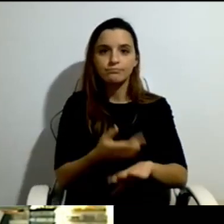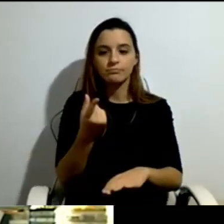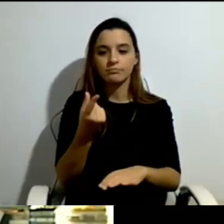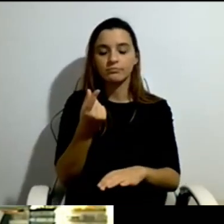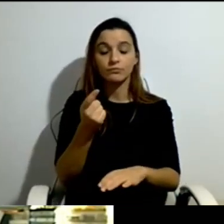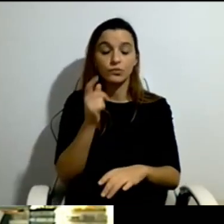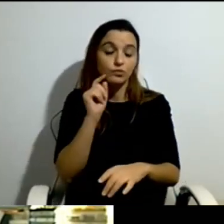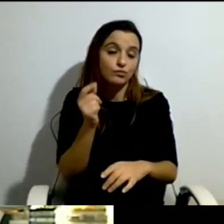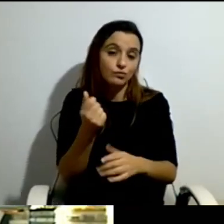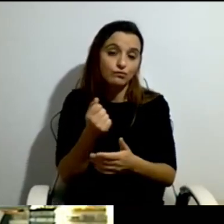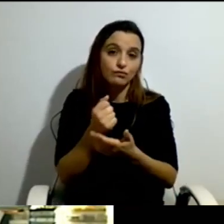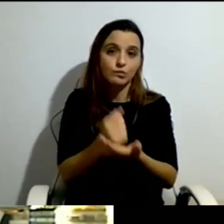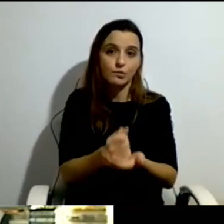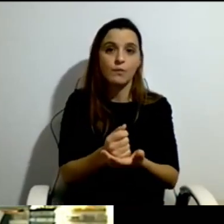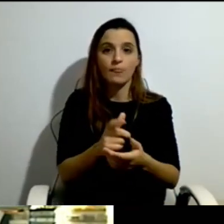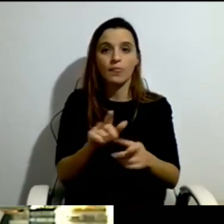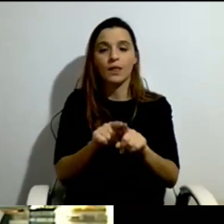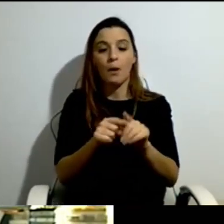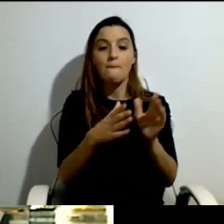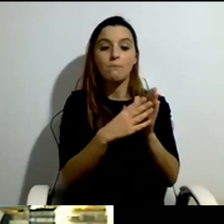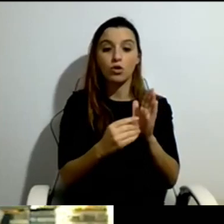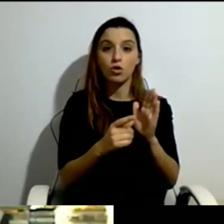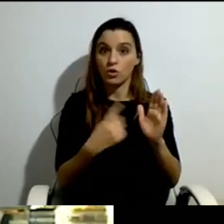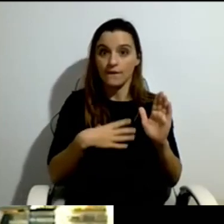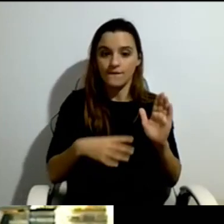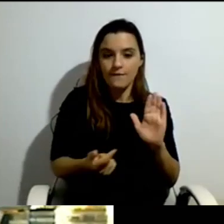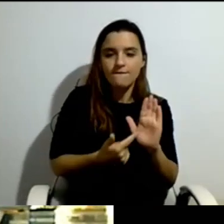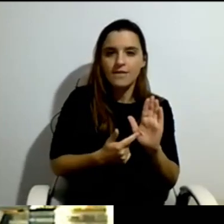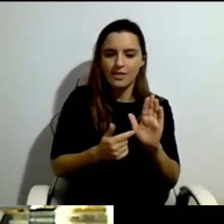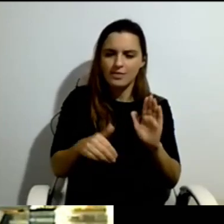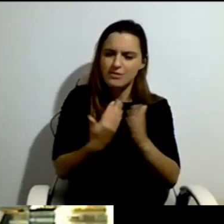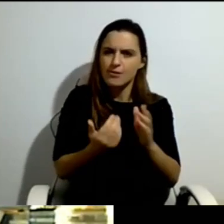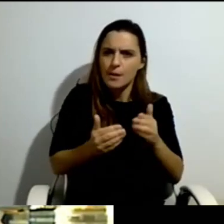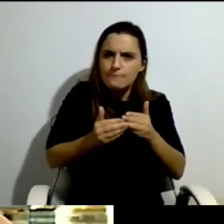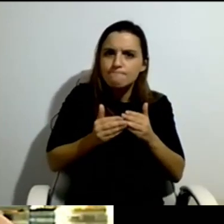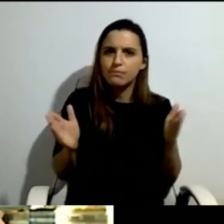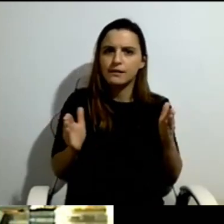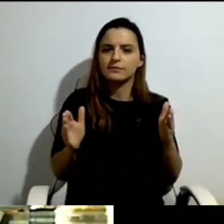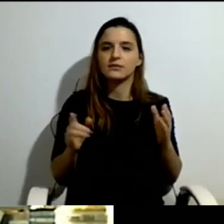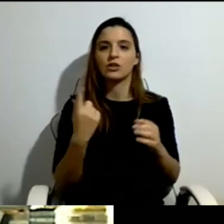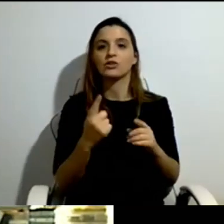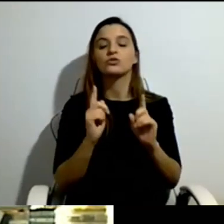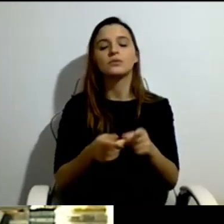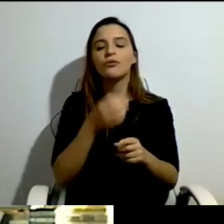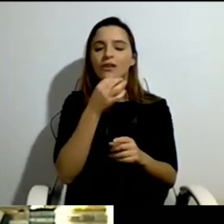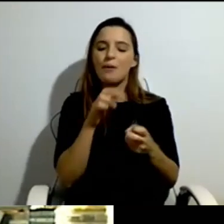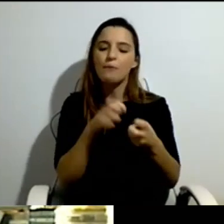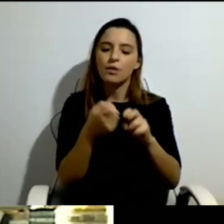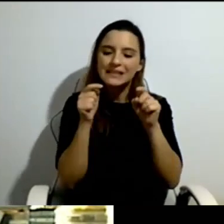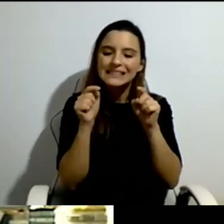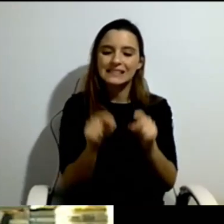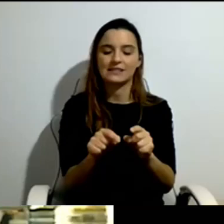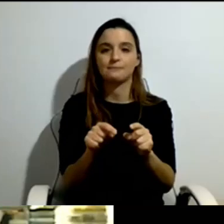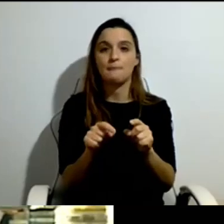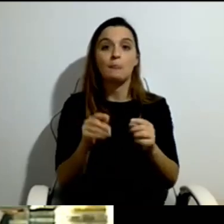wanted and to start discuss realization of that problem. And this group accompanied the whole process